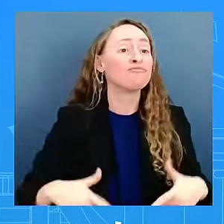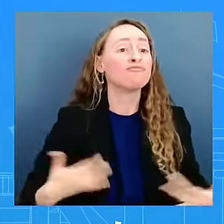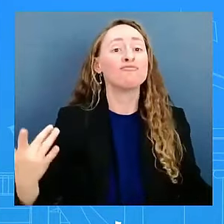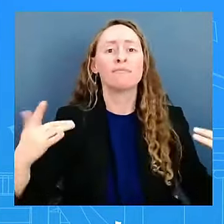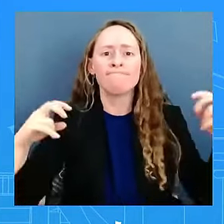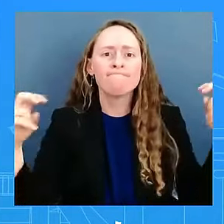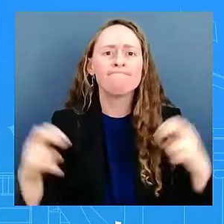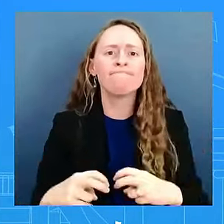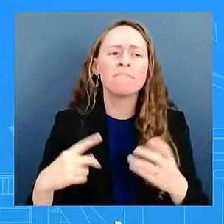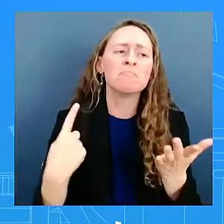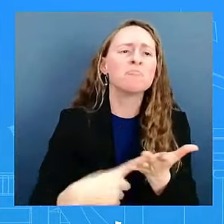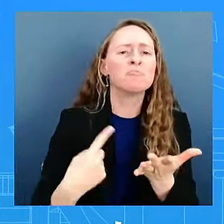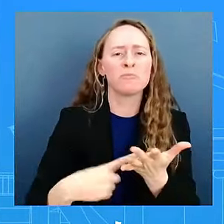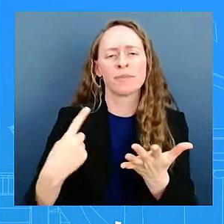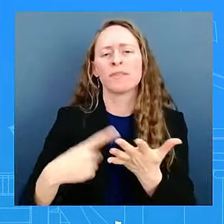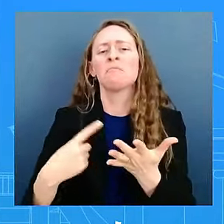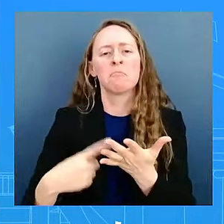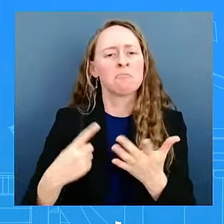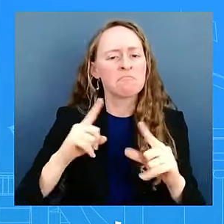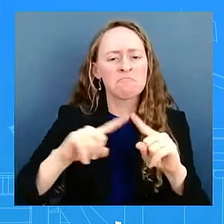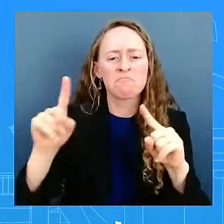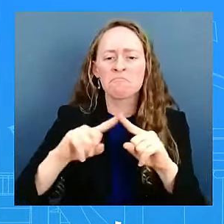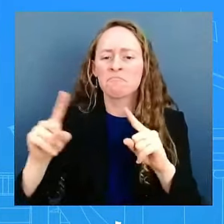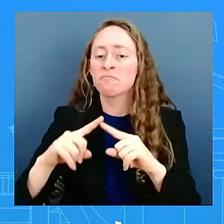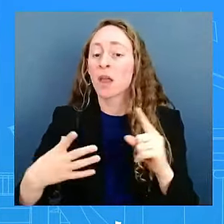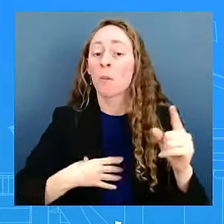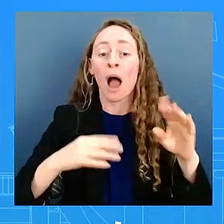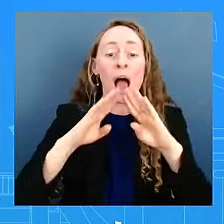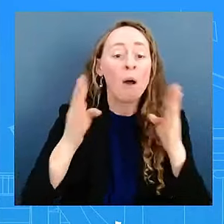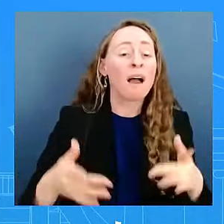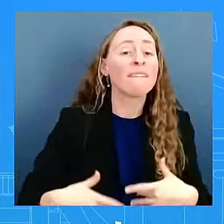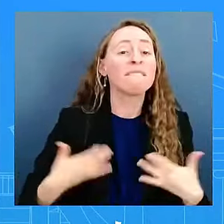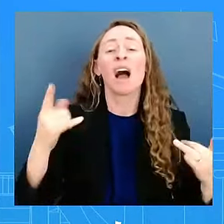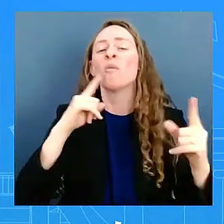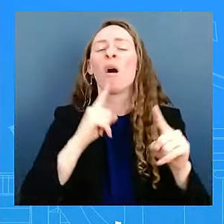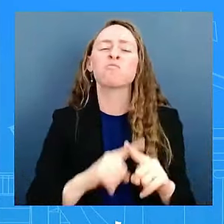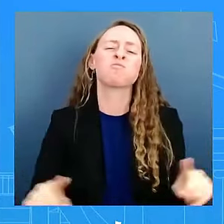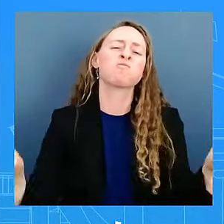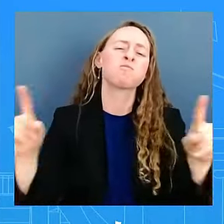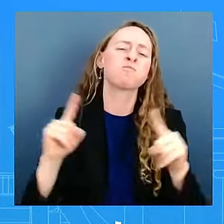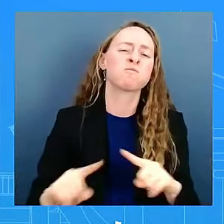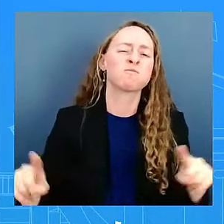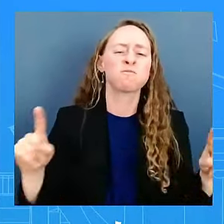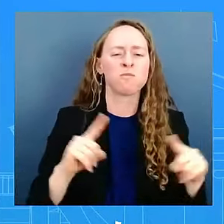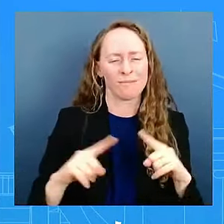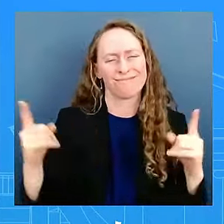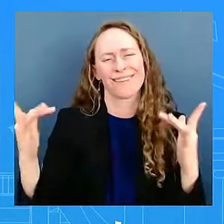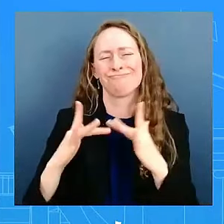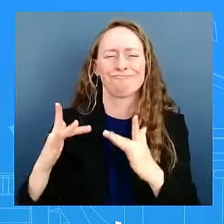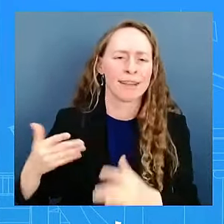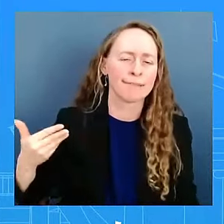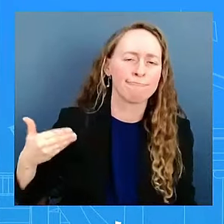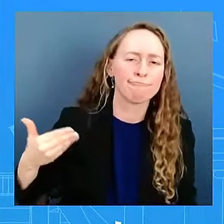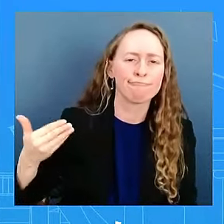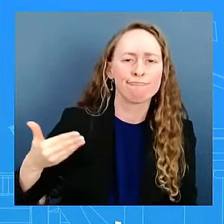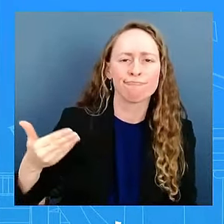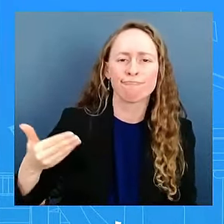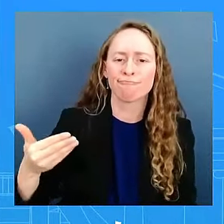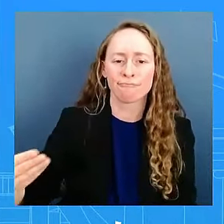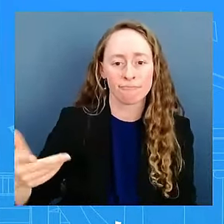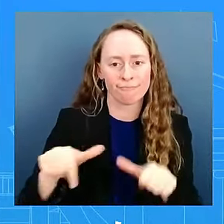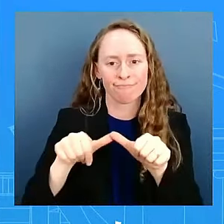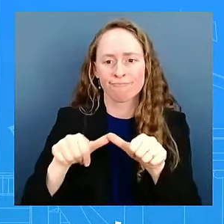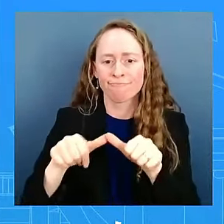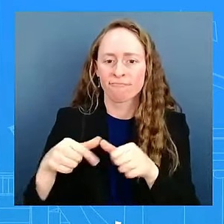and just many, much more, they have stayed in touch regularly over the past couple weeks, but they, couple days, couple weeks, but they do